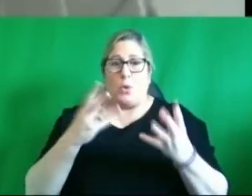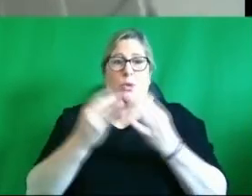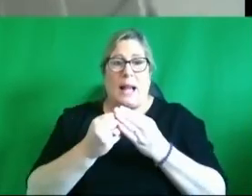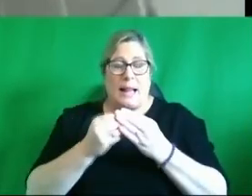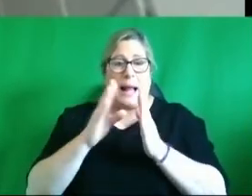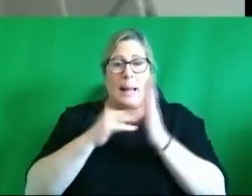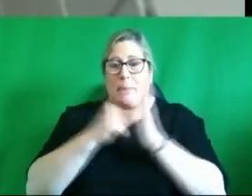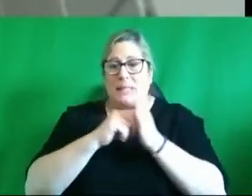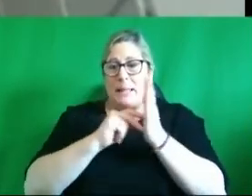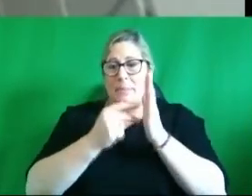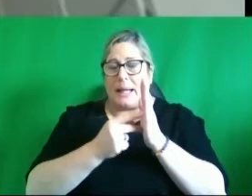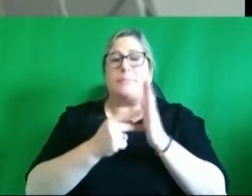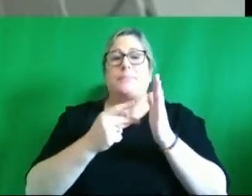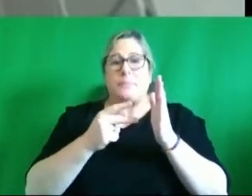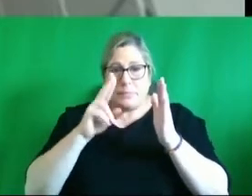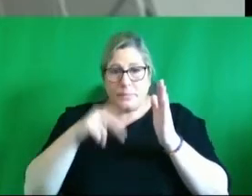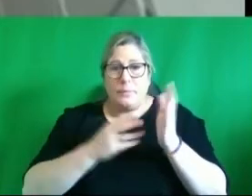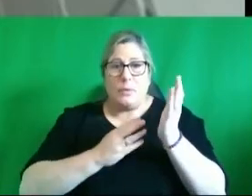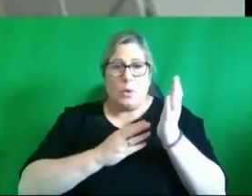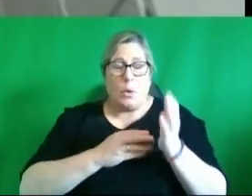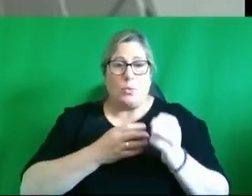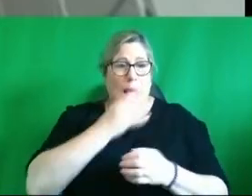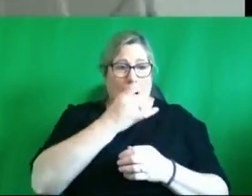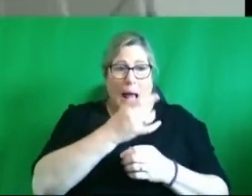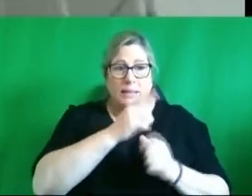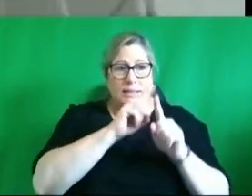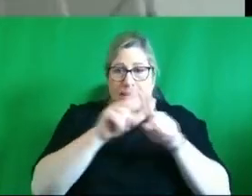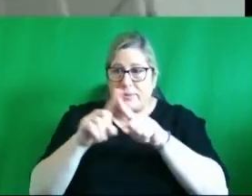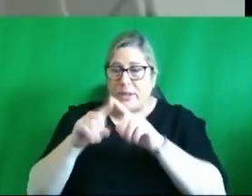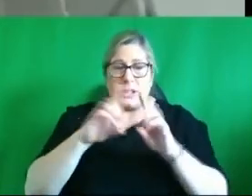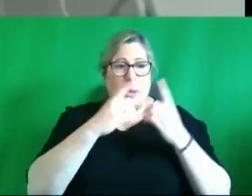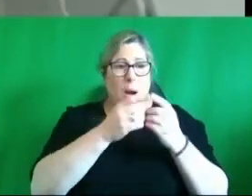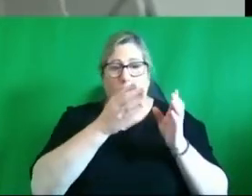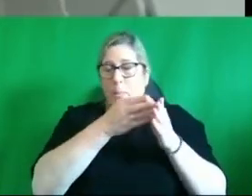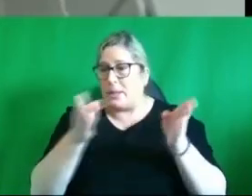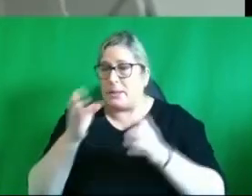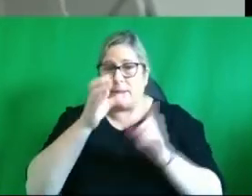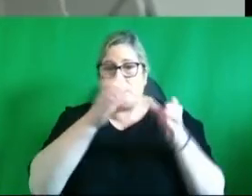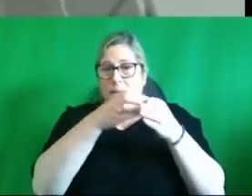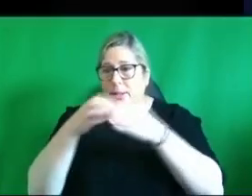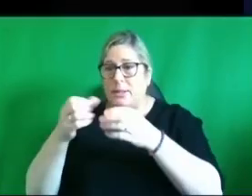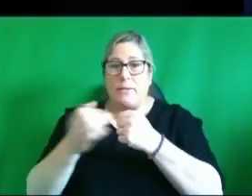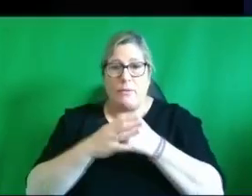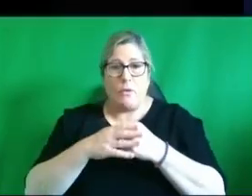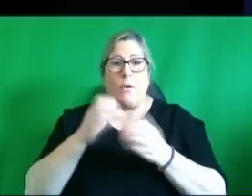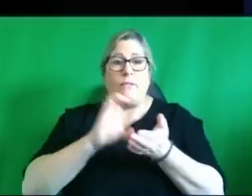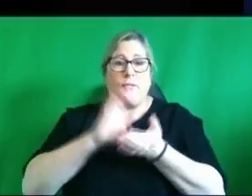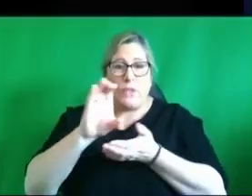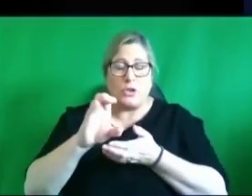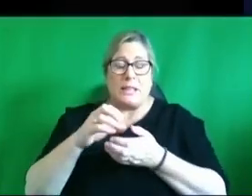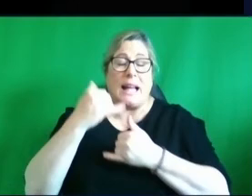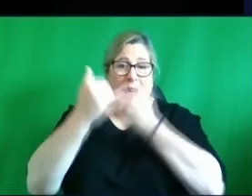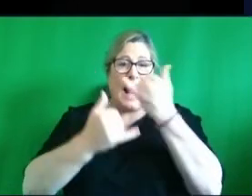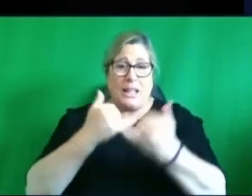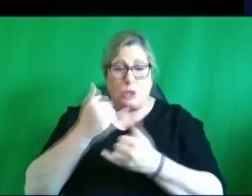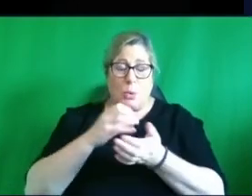when you go to the various departments to get funding and multi-year funding which is essential for thanks very